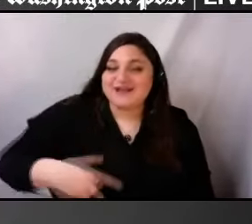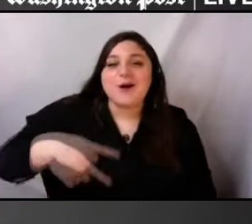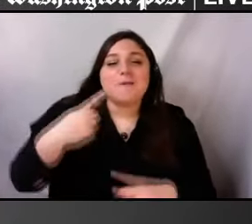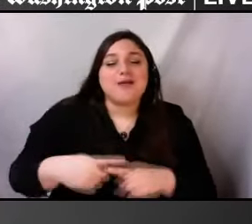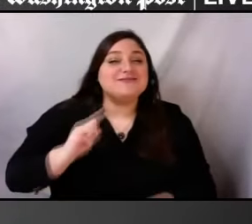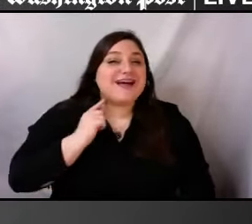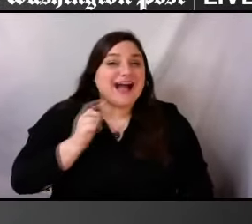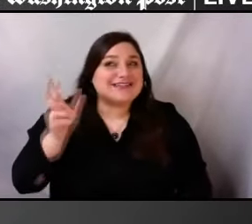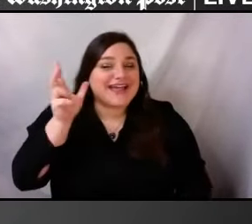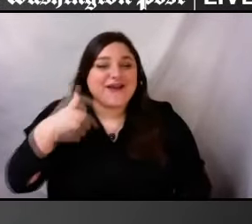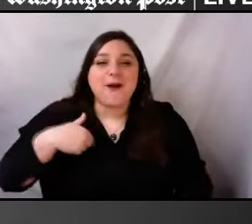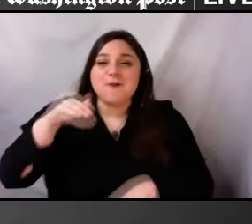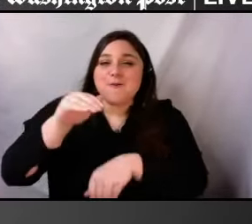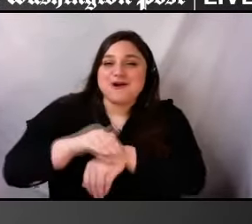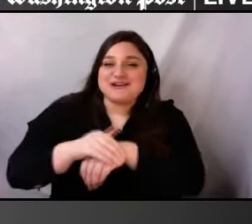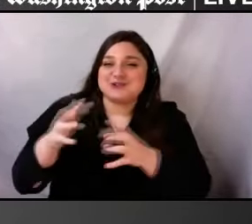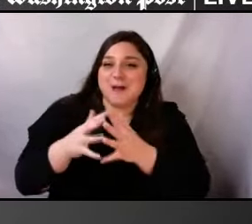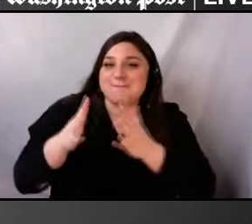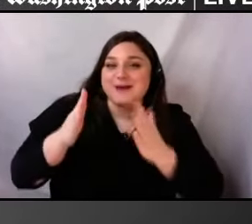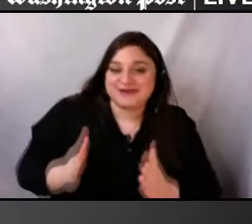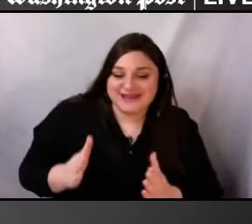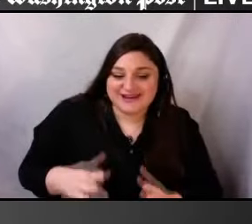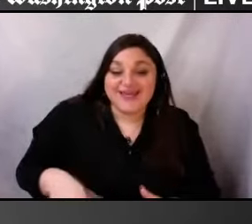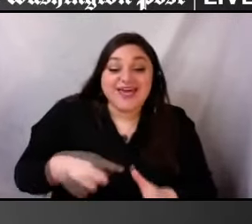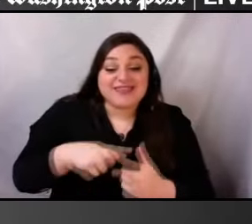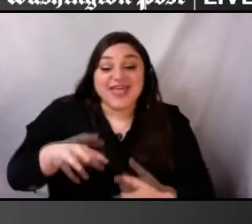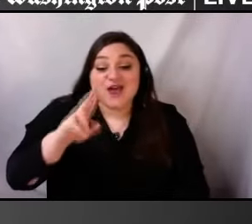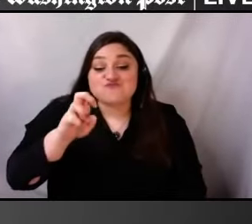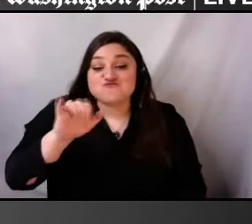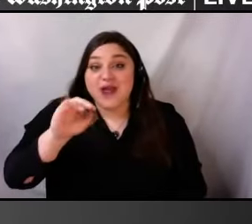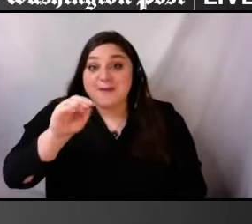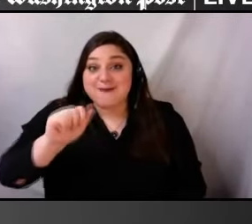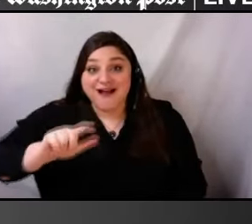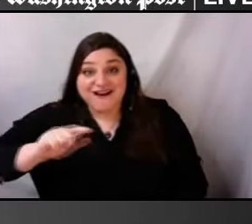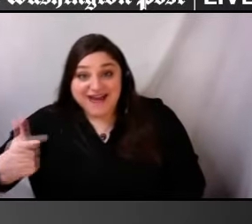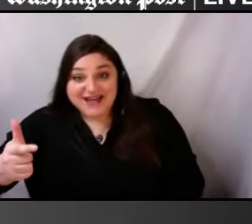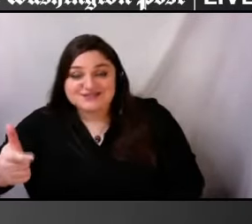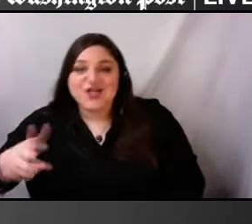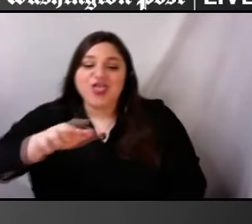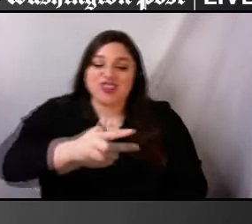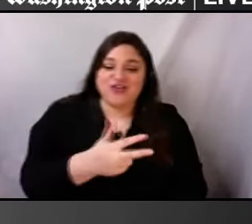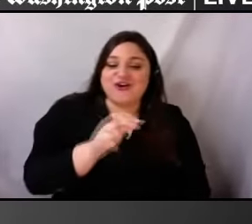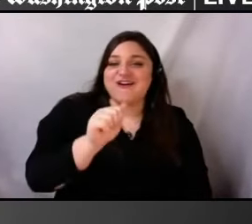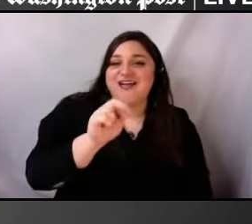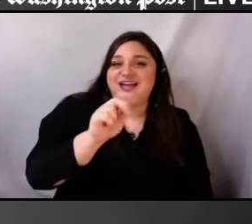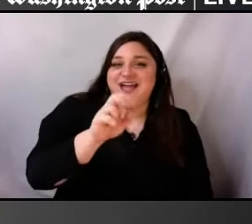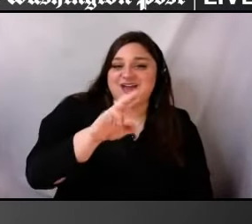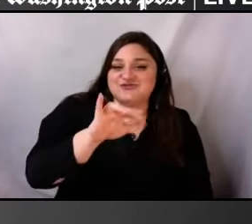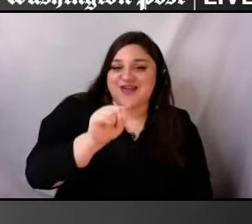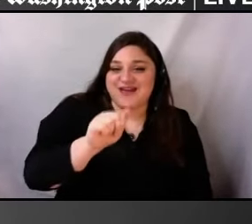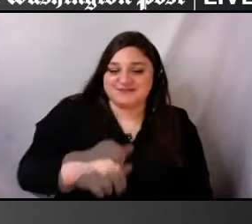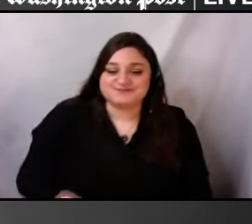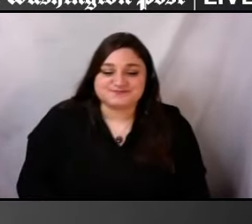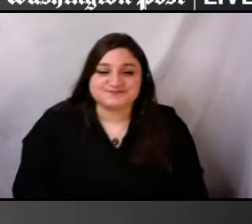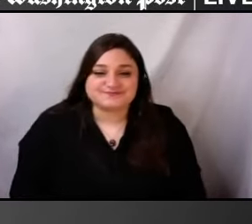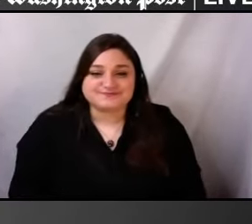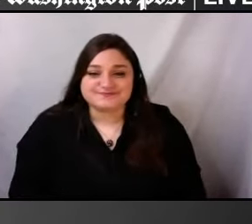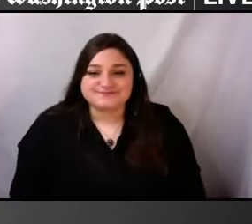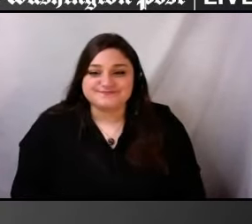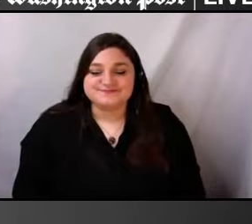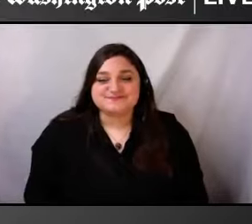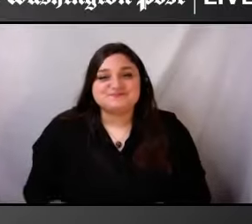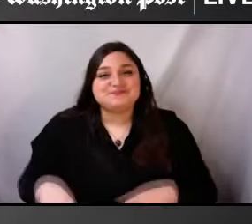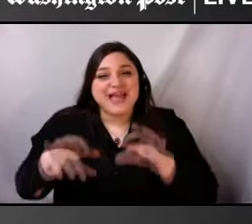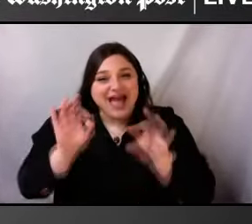Rayma, maybe you can go next. And then, Andrea, maybe you could follow up. Absolutely. Thank you, Frances. My name is Rima